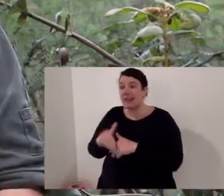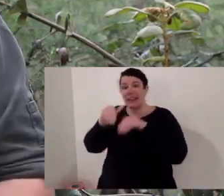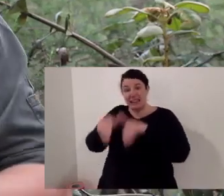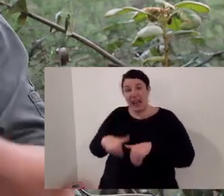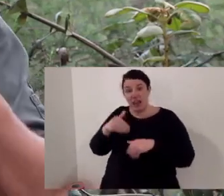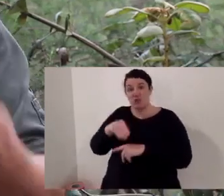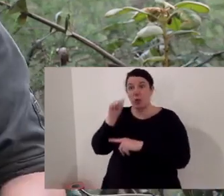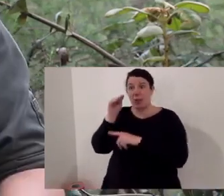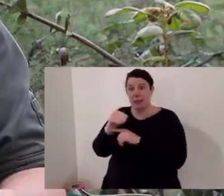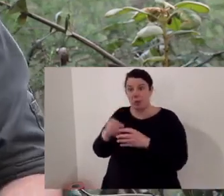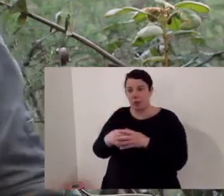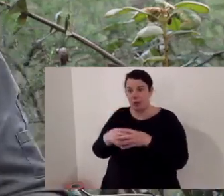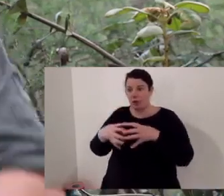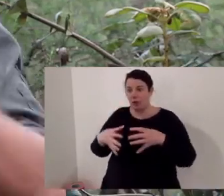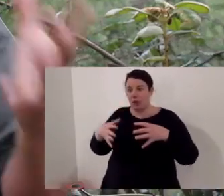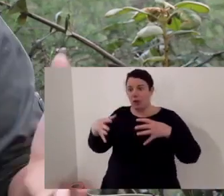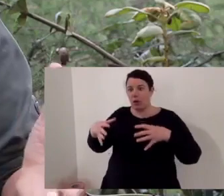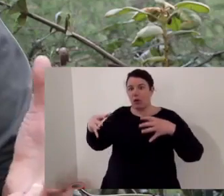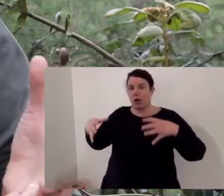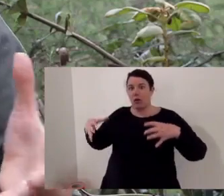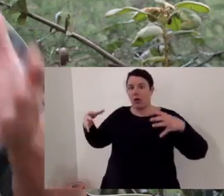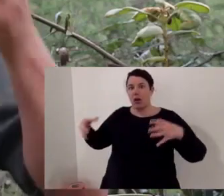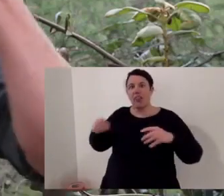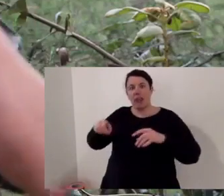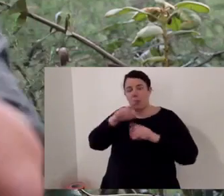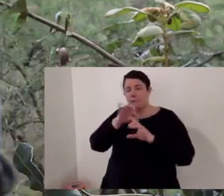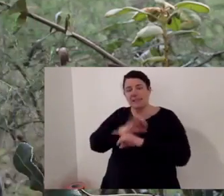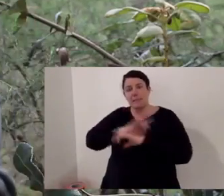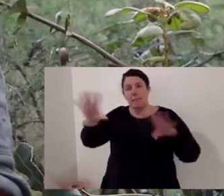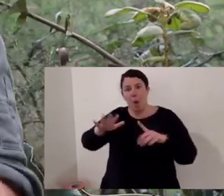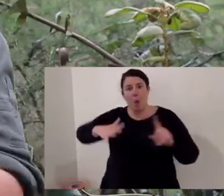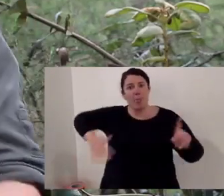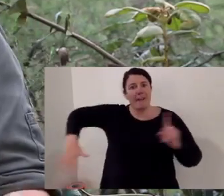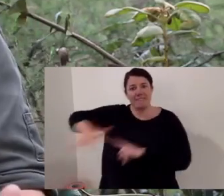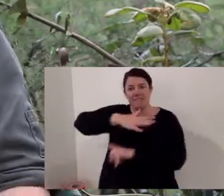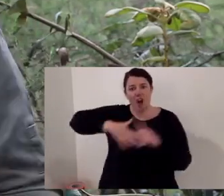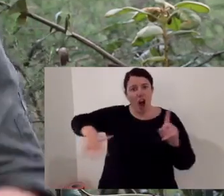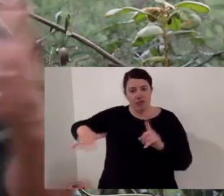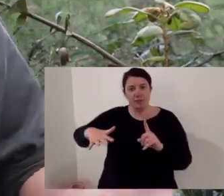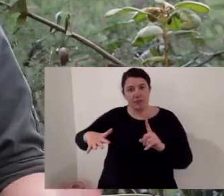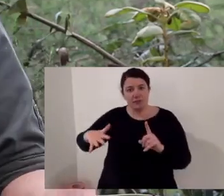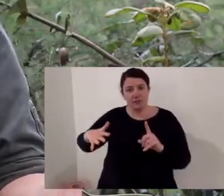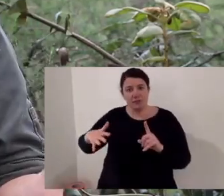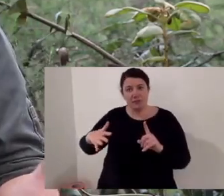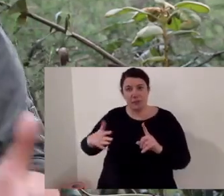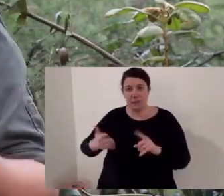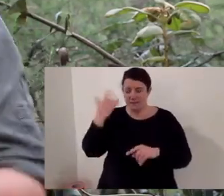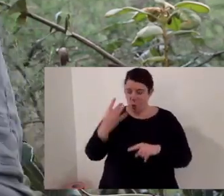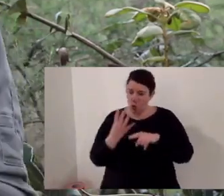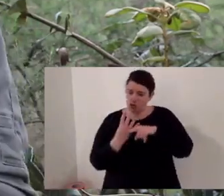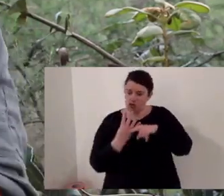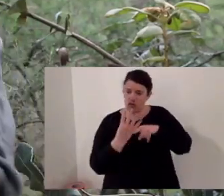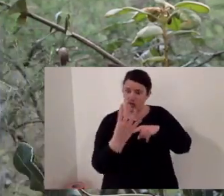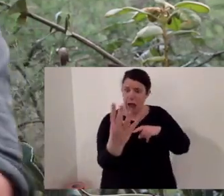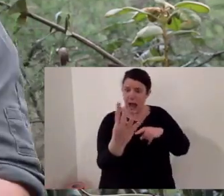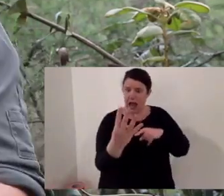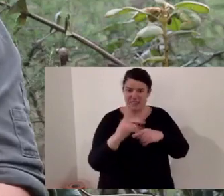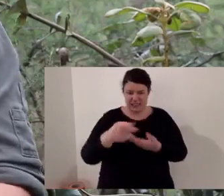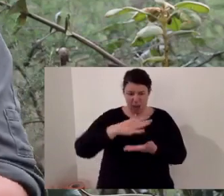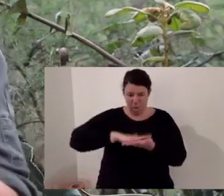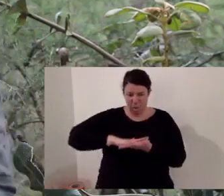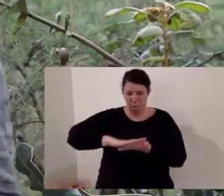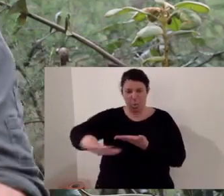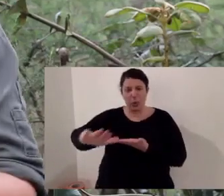The kangaroo and emus continue to breed and their damage to the environment gets out of control and so where you had a lush